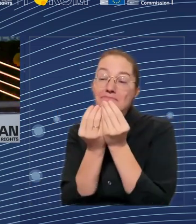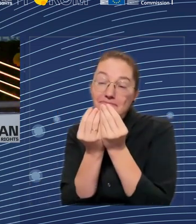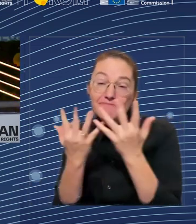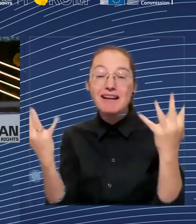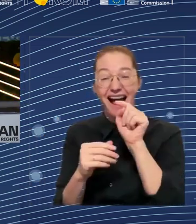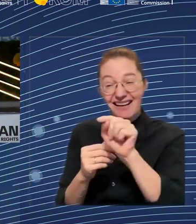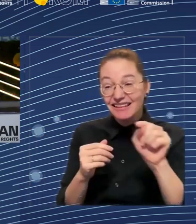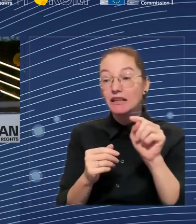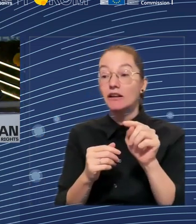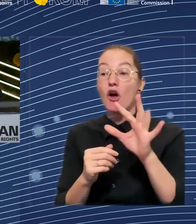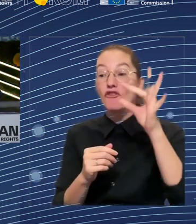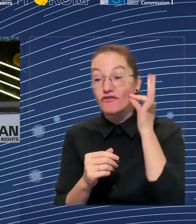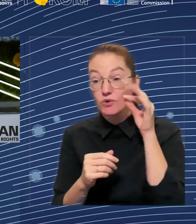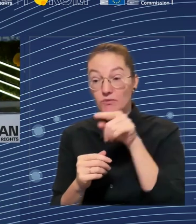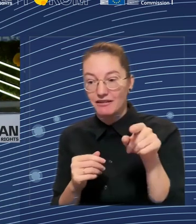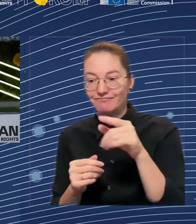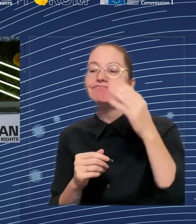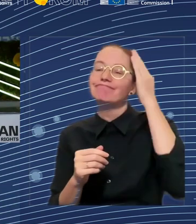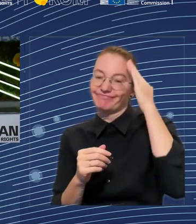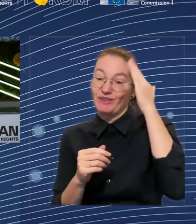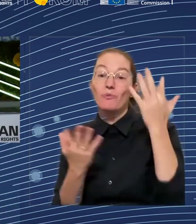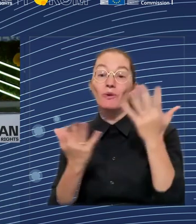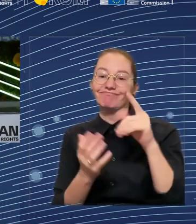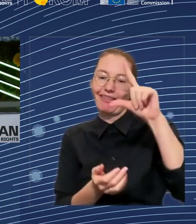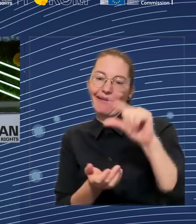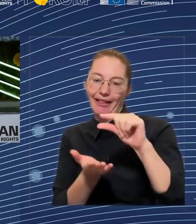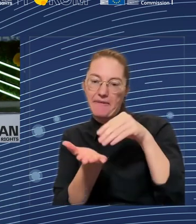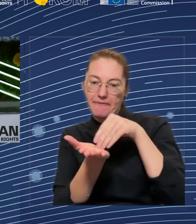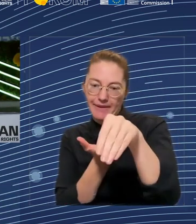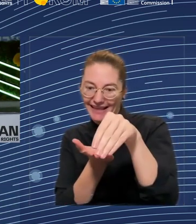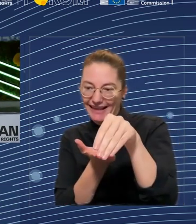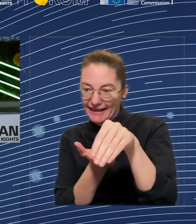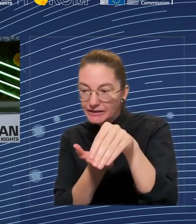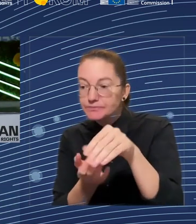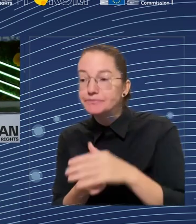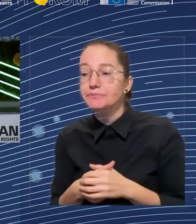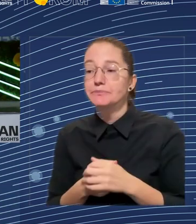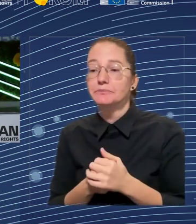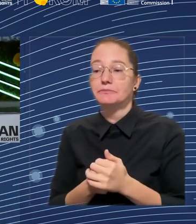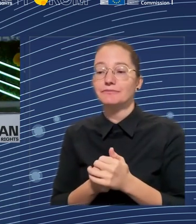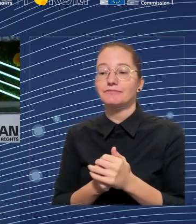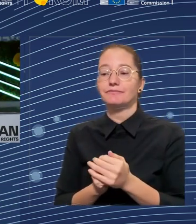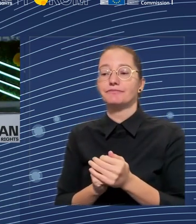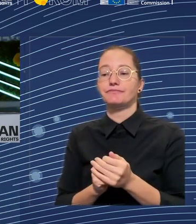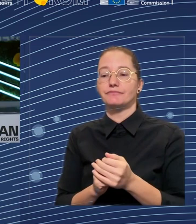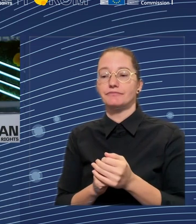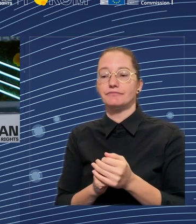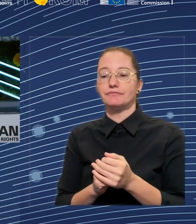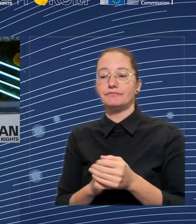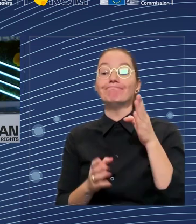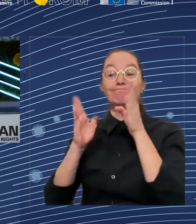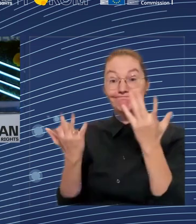there's more or less a problem of jobs strain. This kind of data came